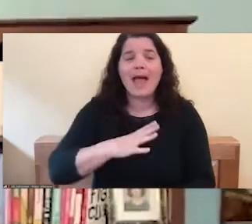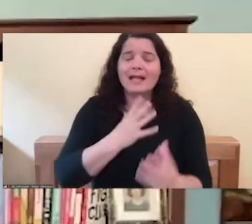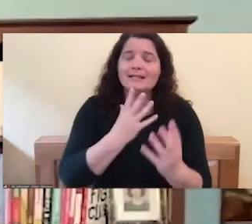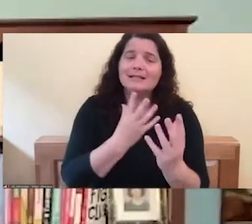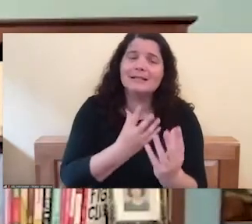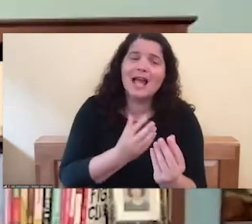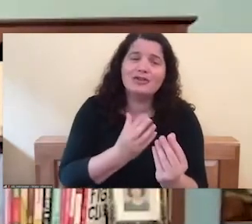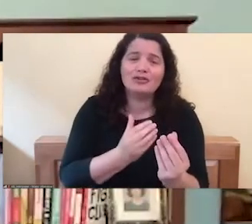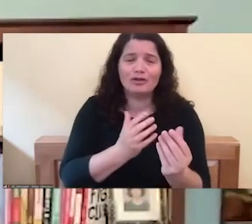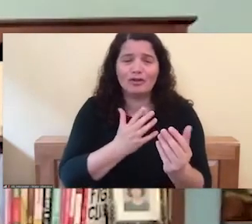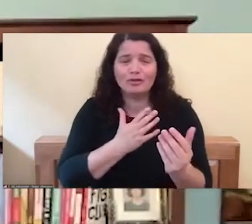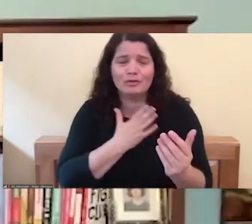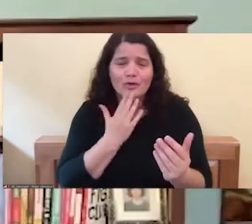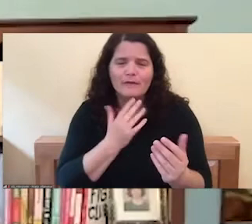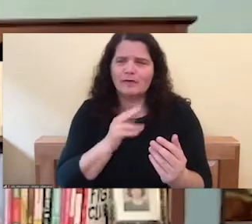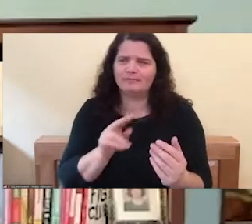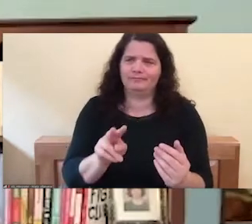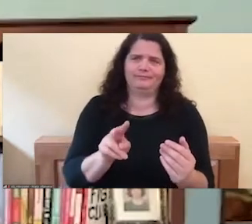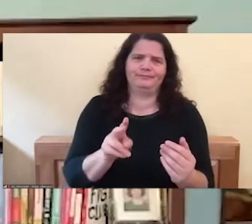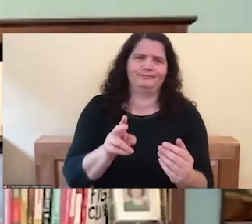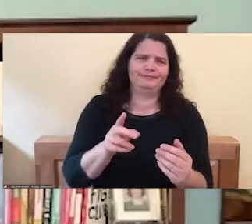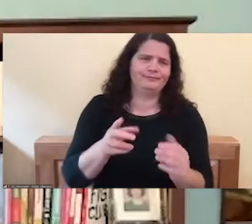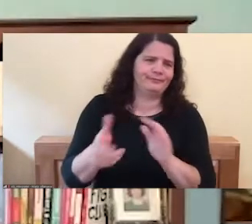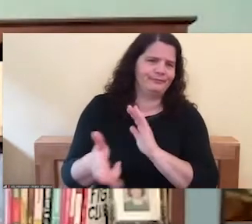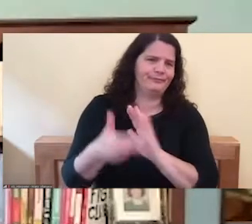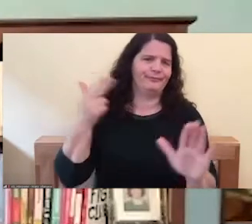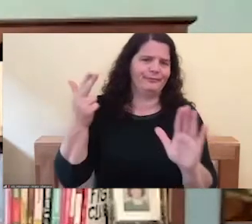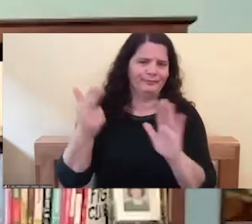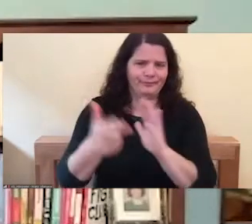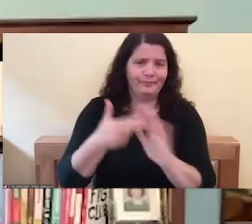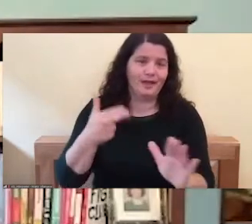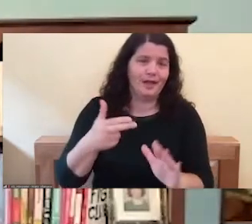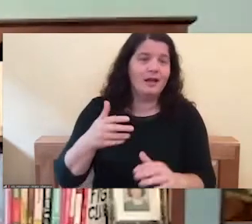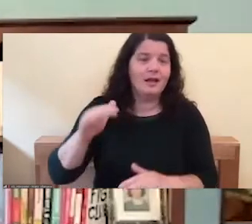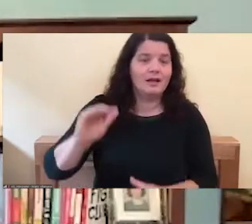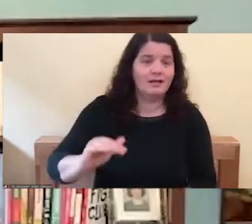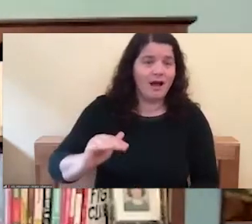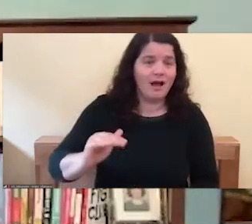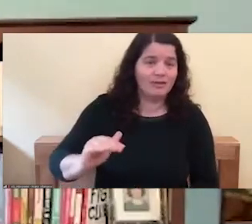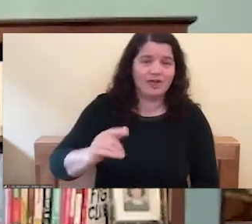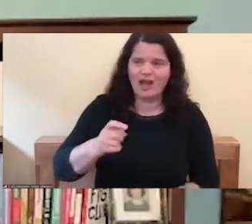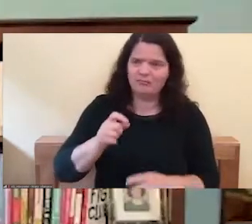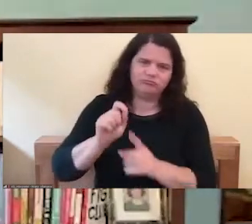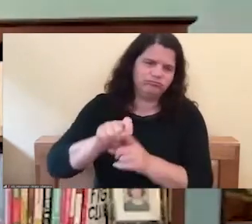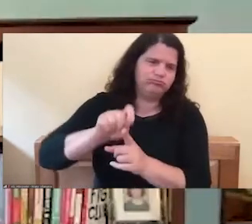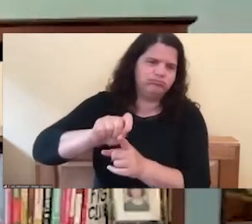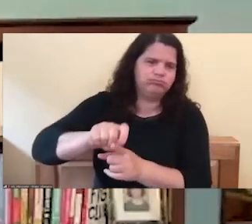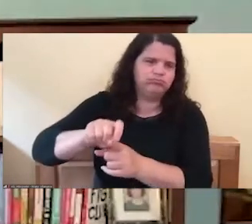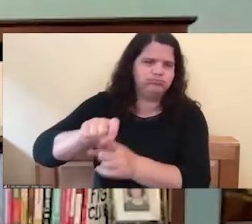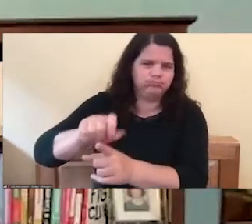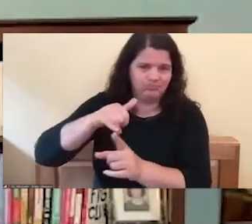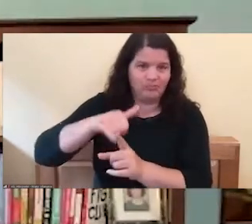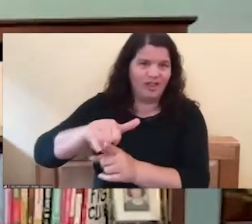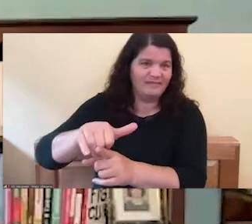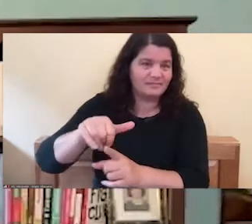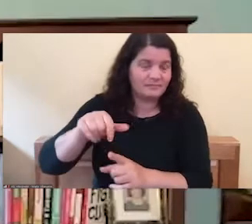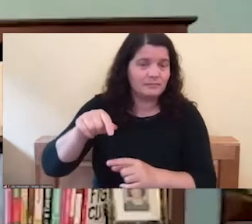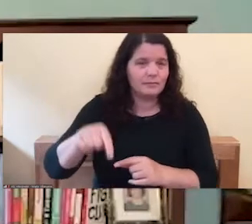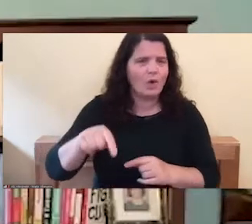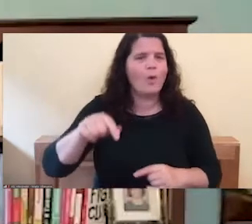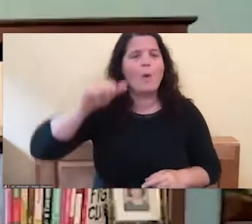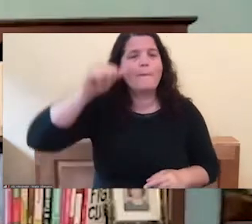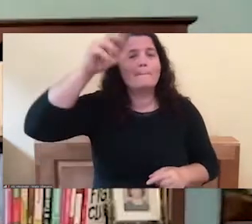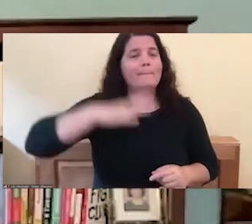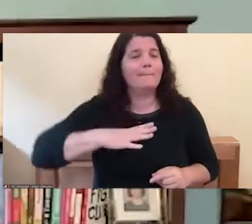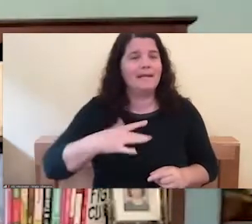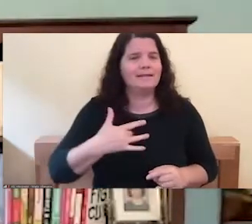soft, you know, he gets called names, especially as a young child, he gets belittled. And so men really start to shut down